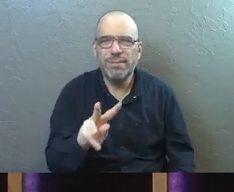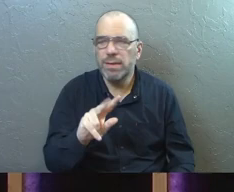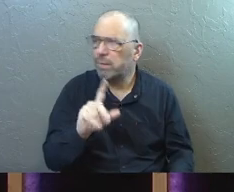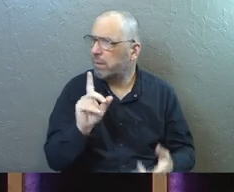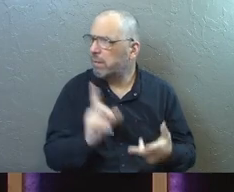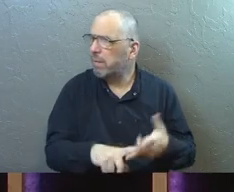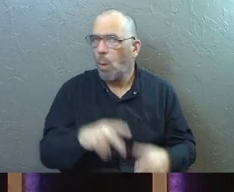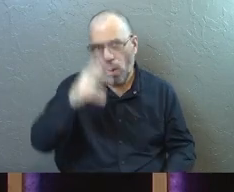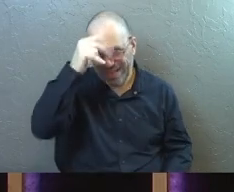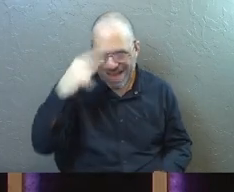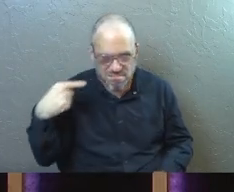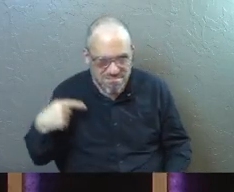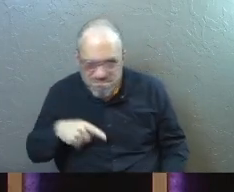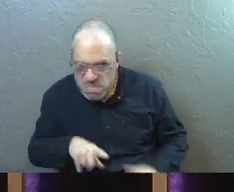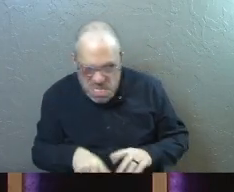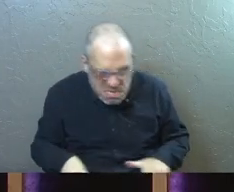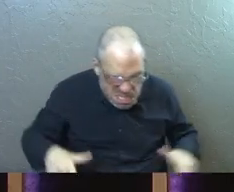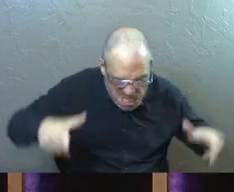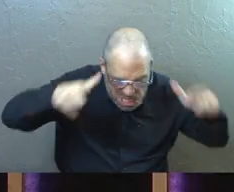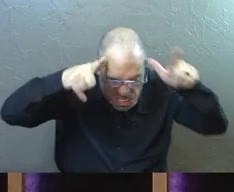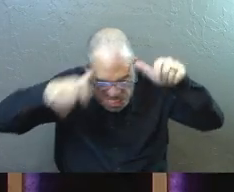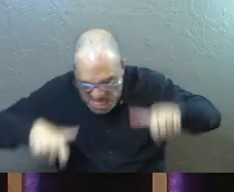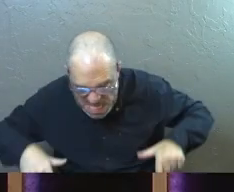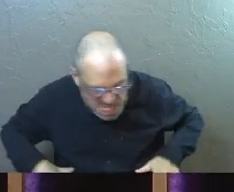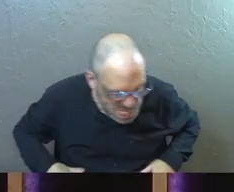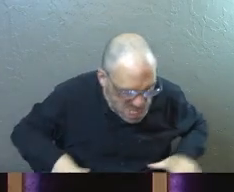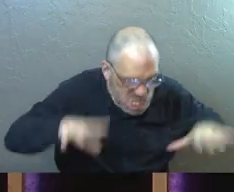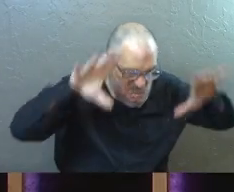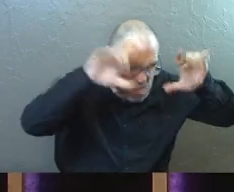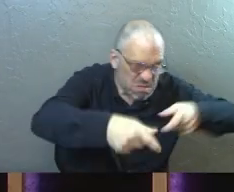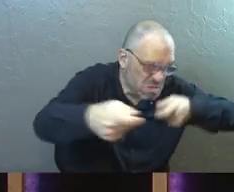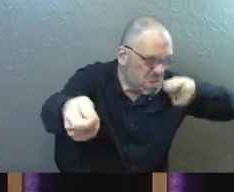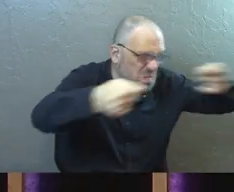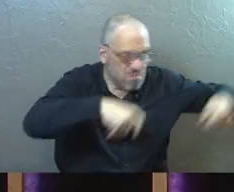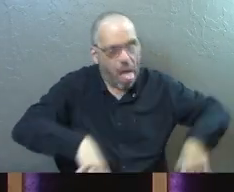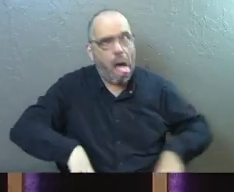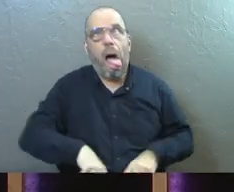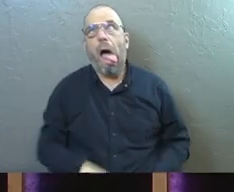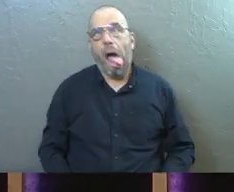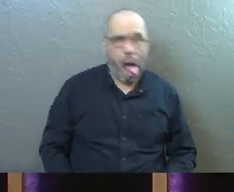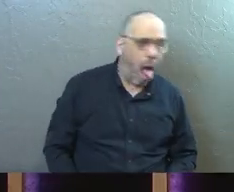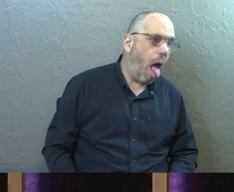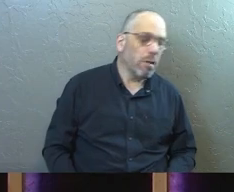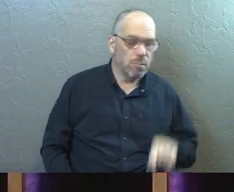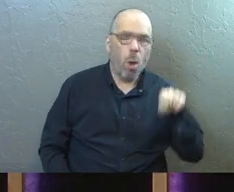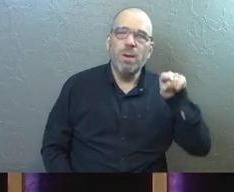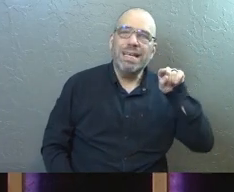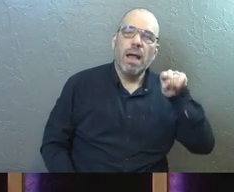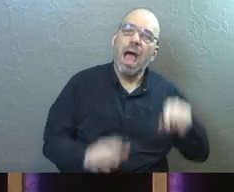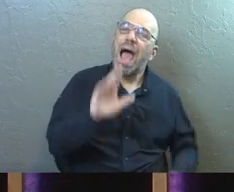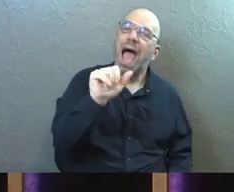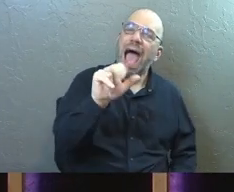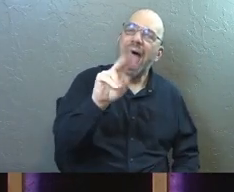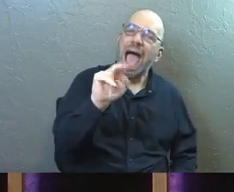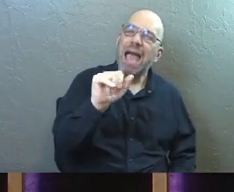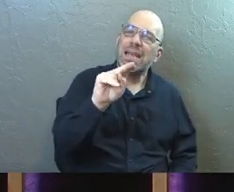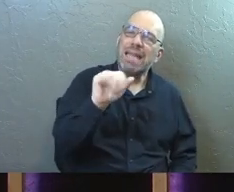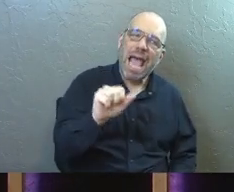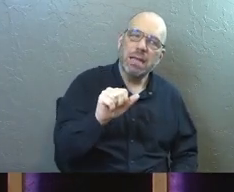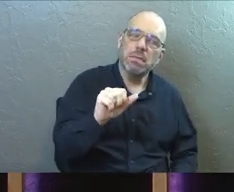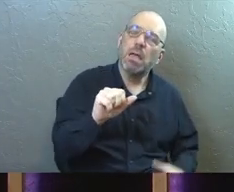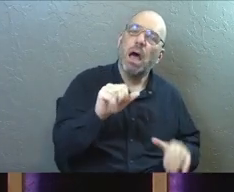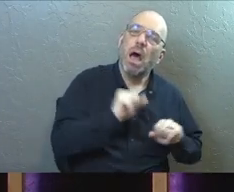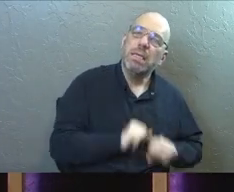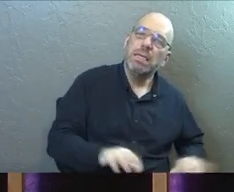not like Satan comes in and like, you know, takes over. It's like, no, he yielded to the influence of the enemy.